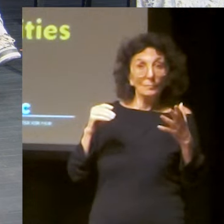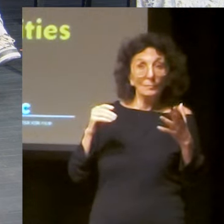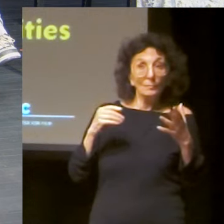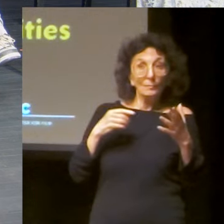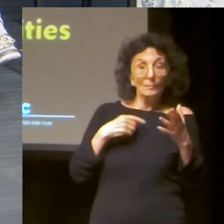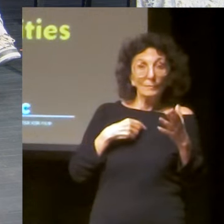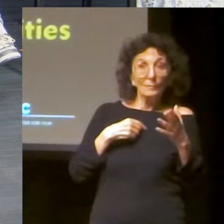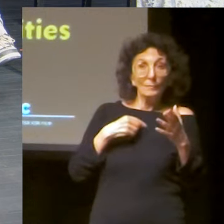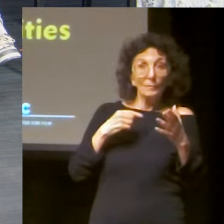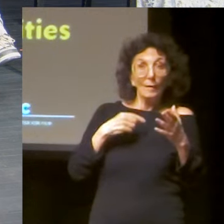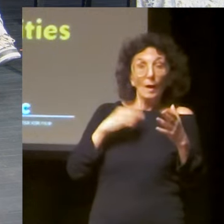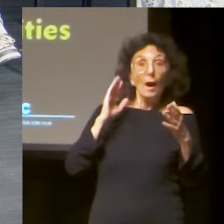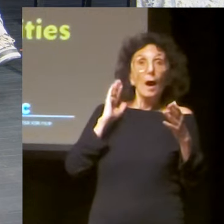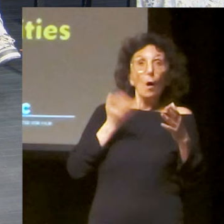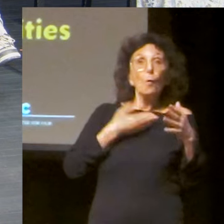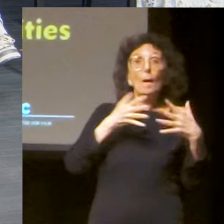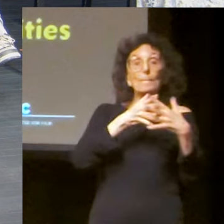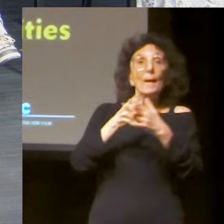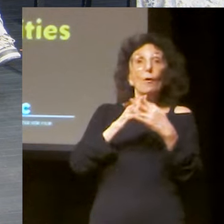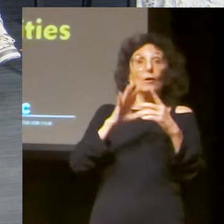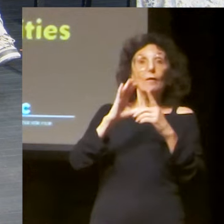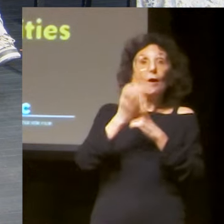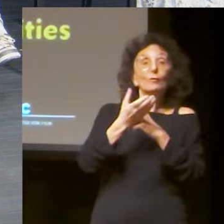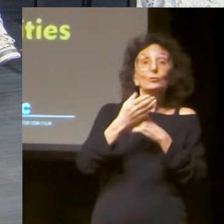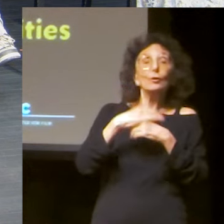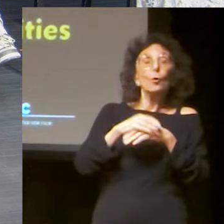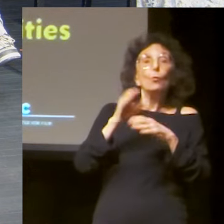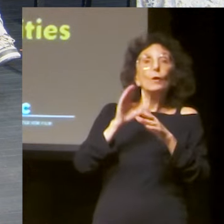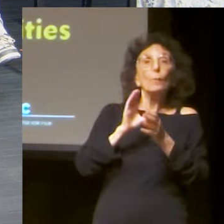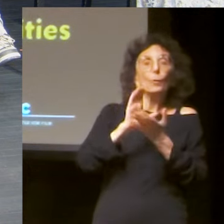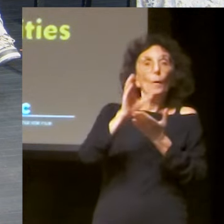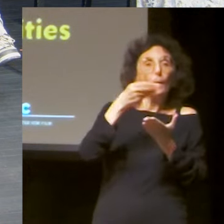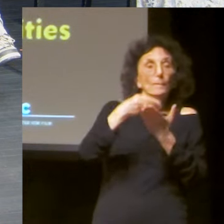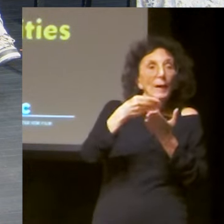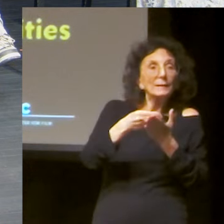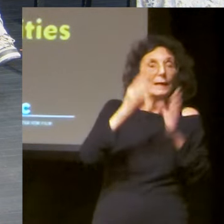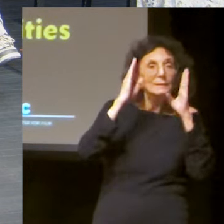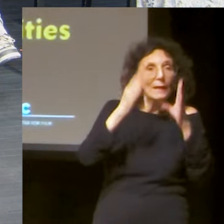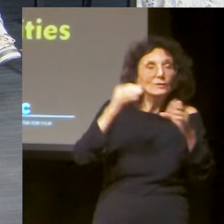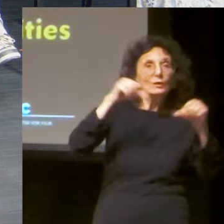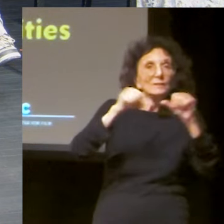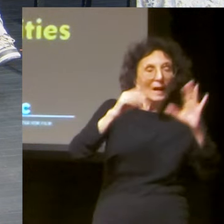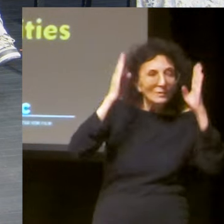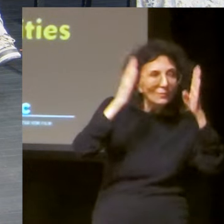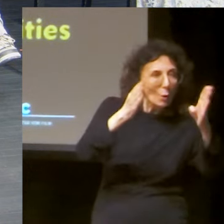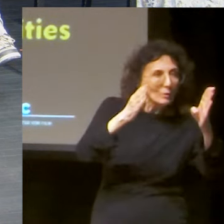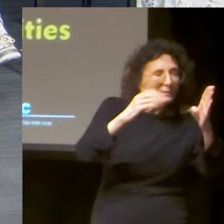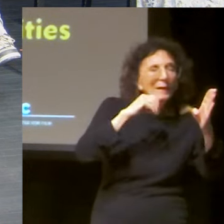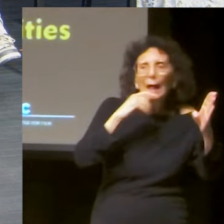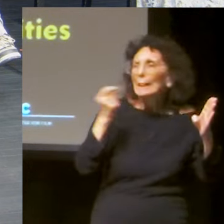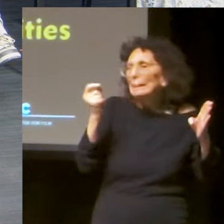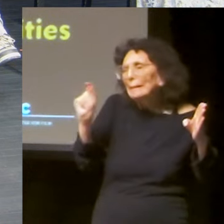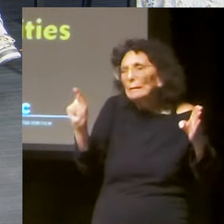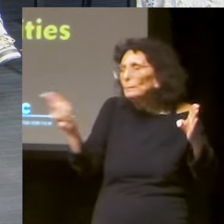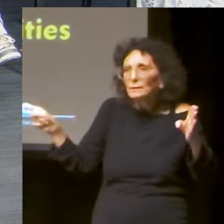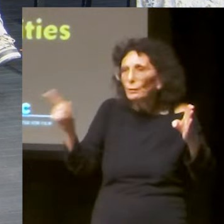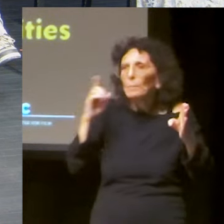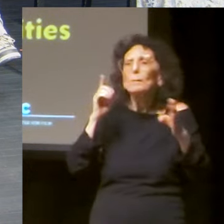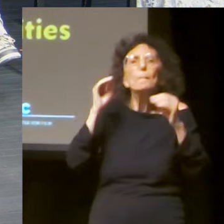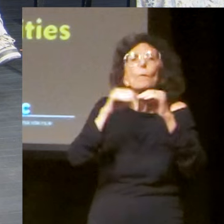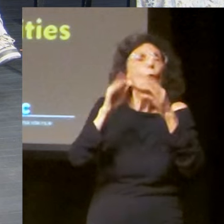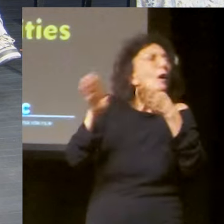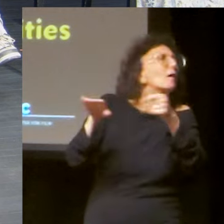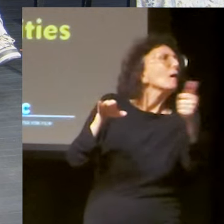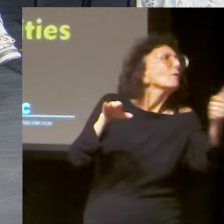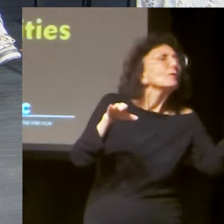but, but it's like, as a culture, like he's still fairly on the periphery of where we